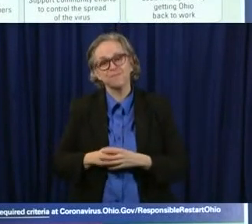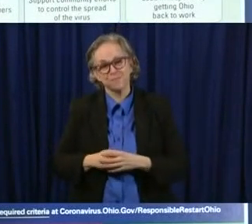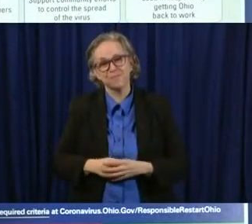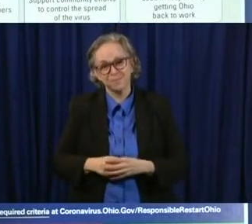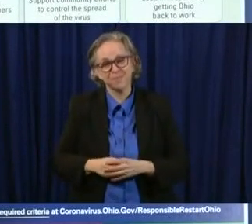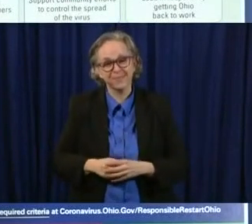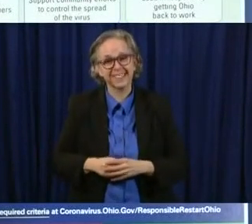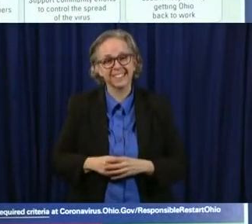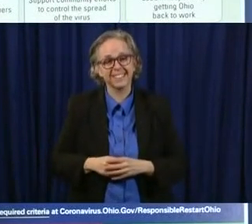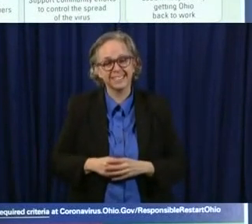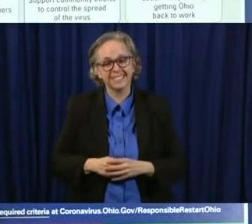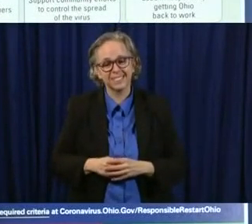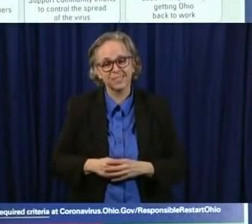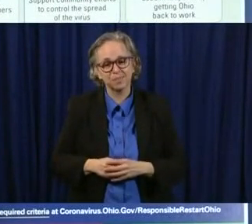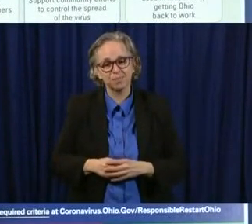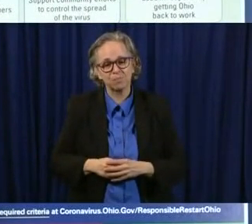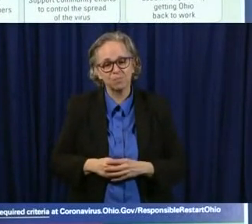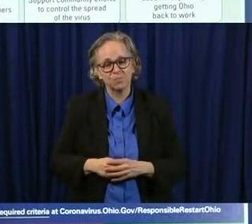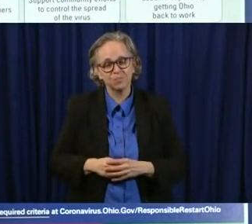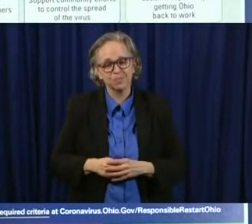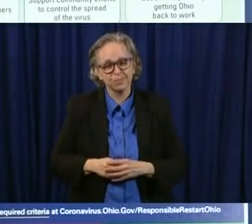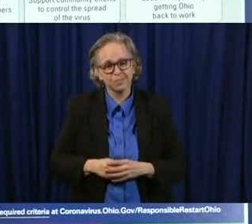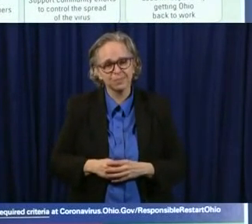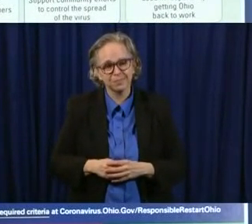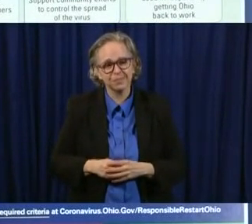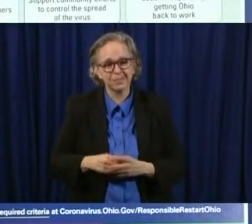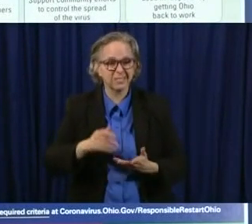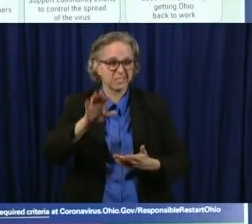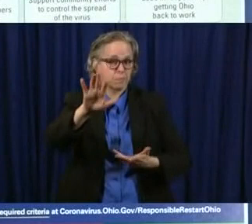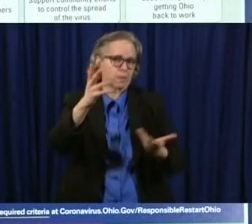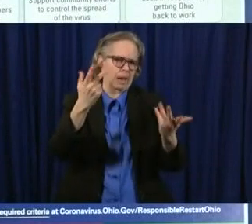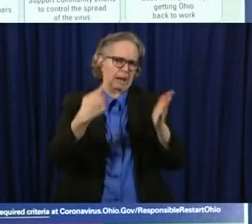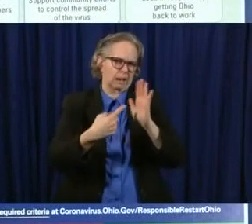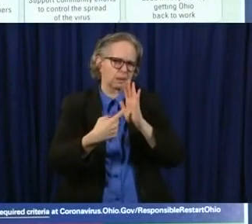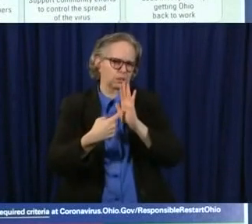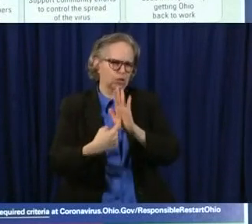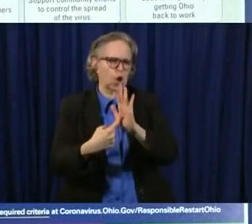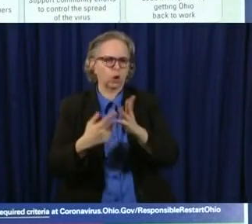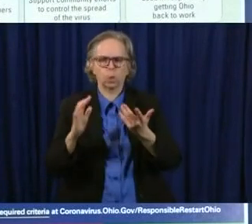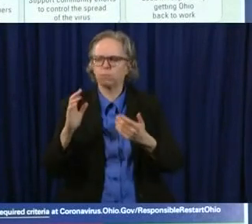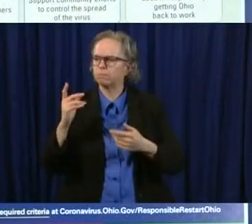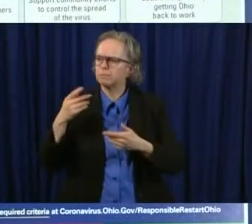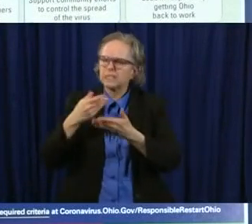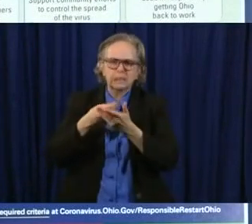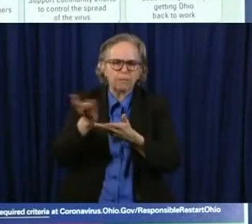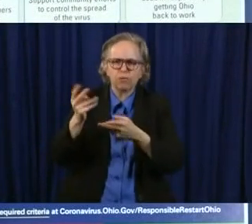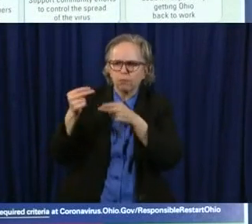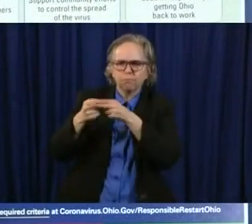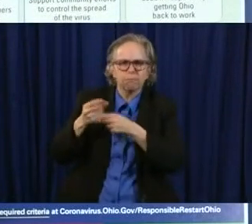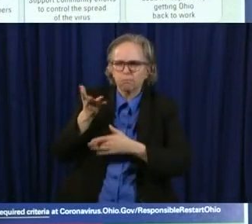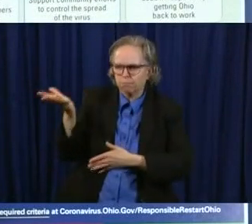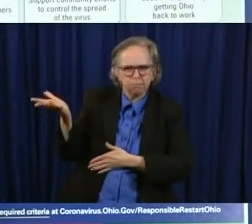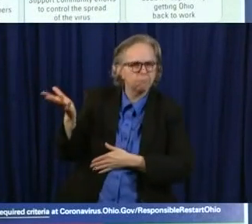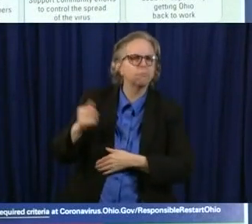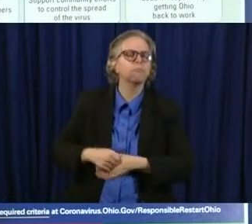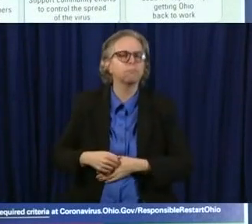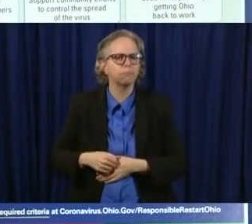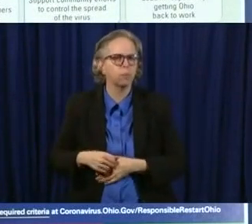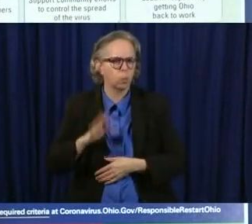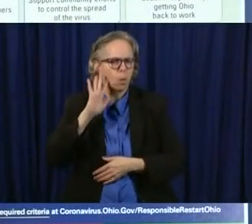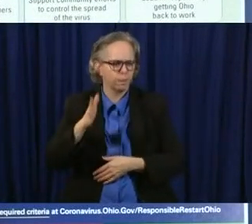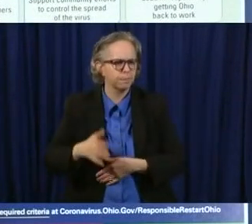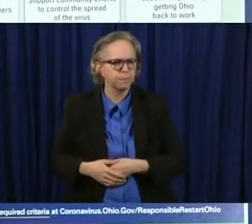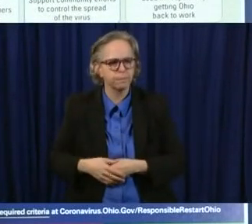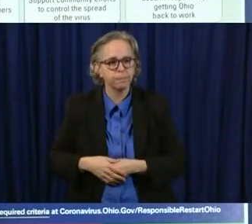If you'll see some of these things I'm going to show you, um, they directly relate directly